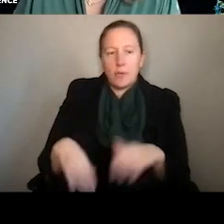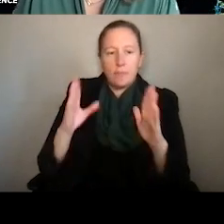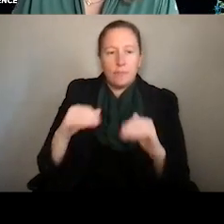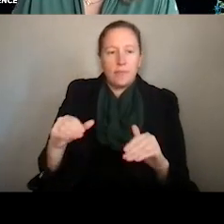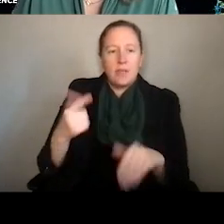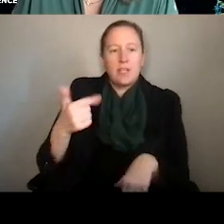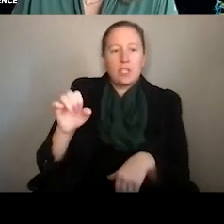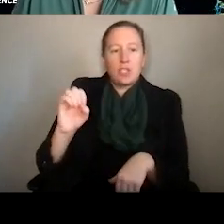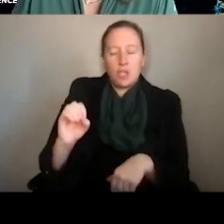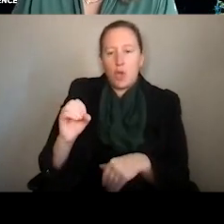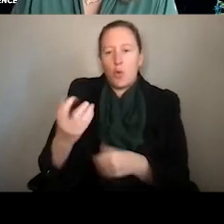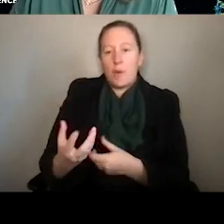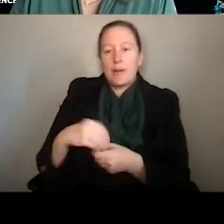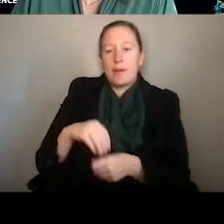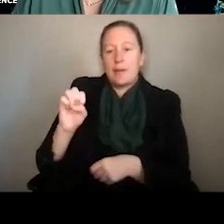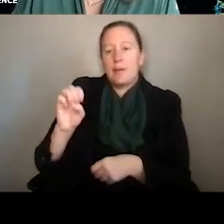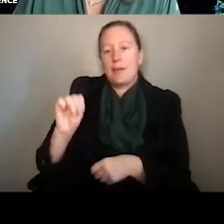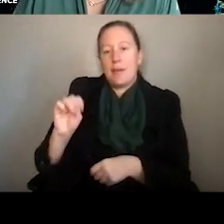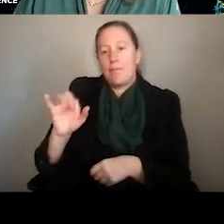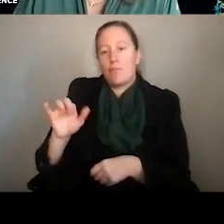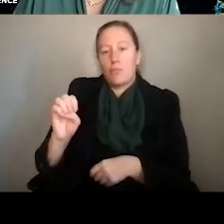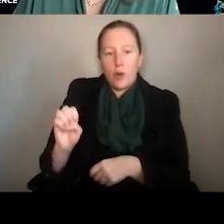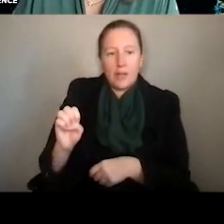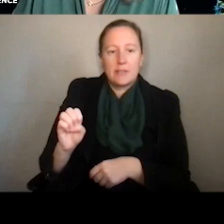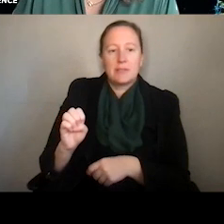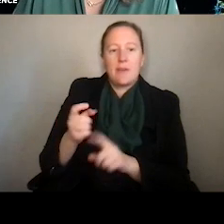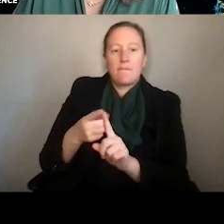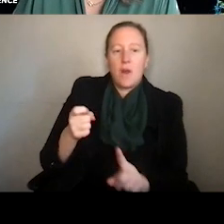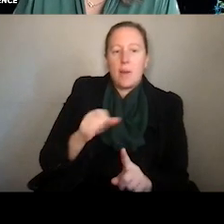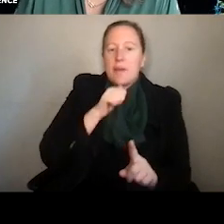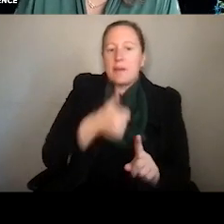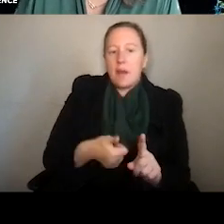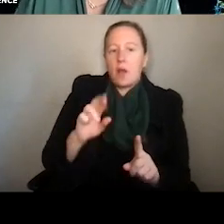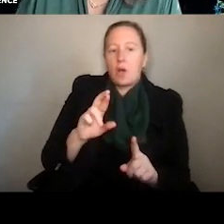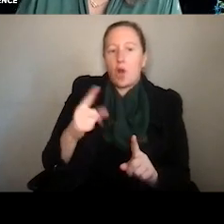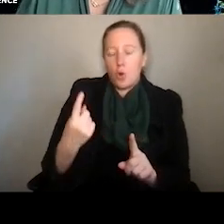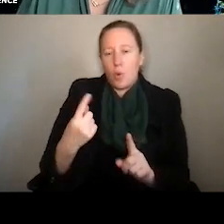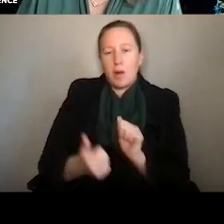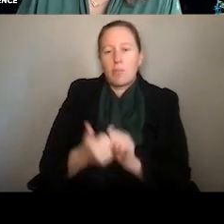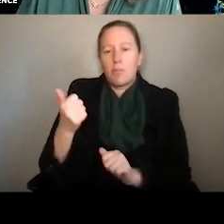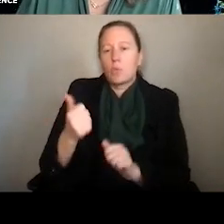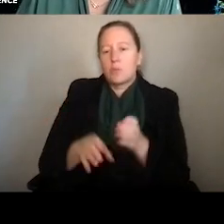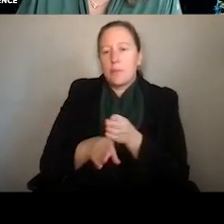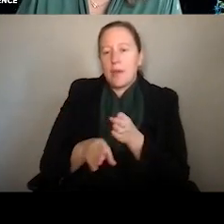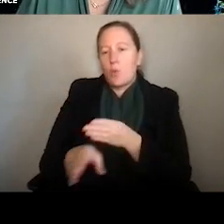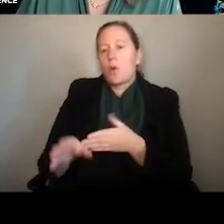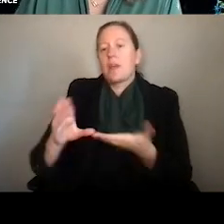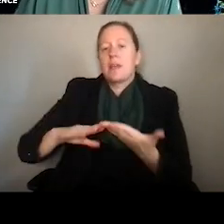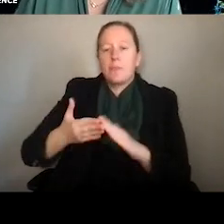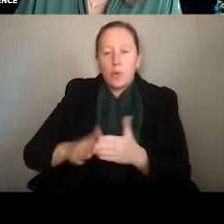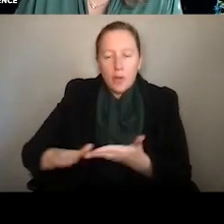solicitation invites proposals from non-R1 institutions, especially minority-serving institutions, community colleges,